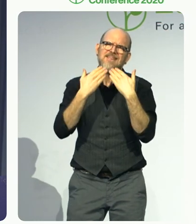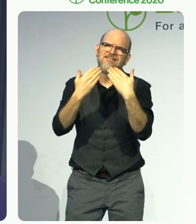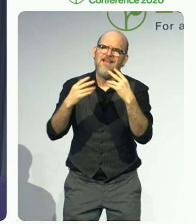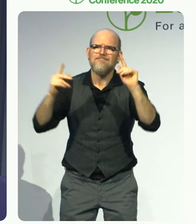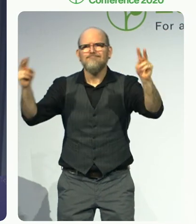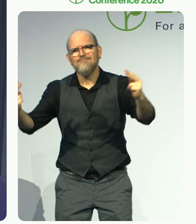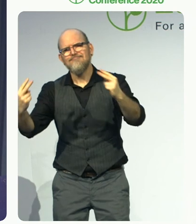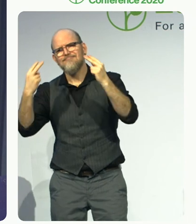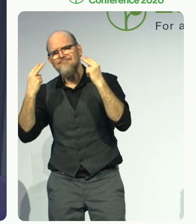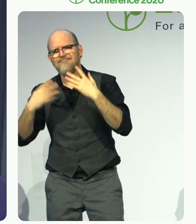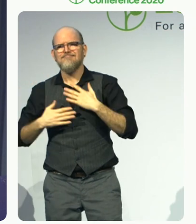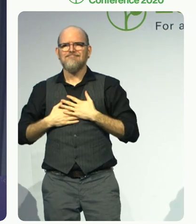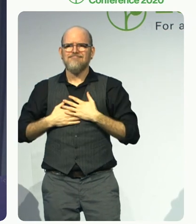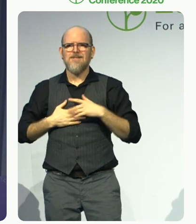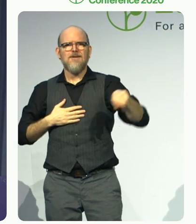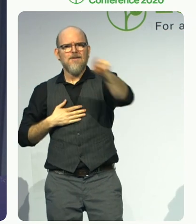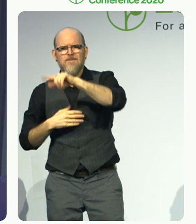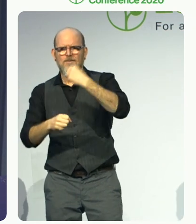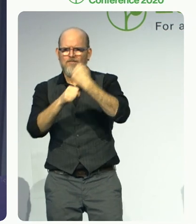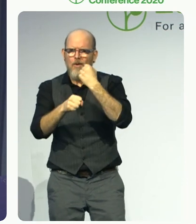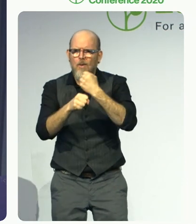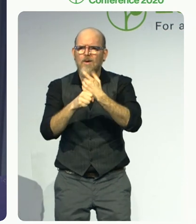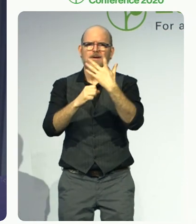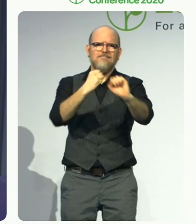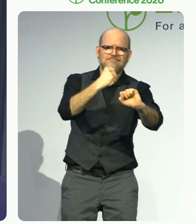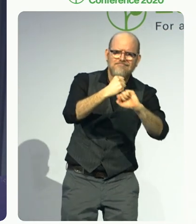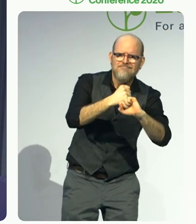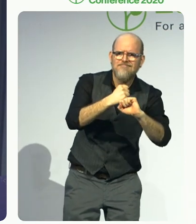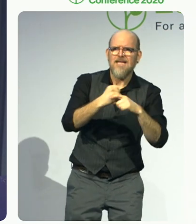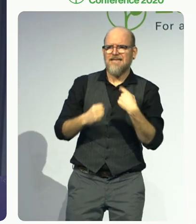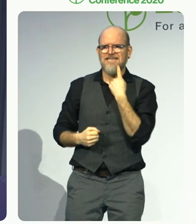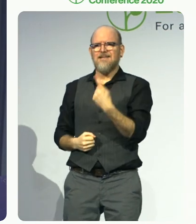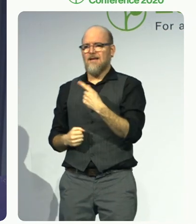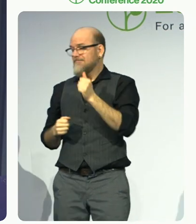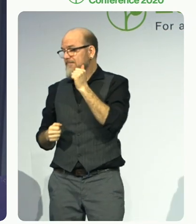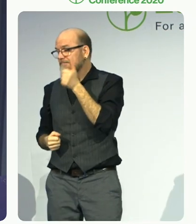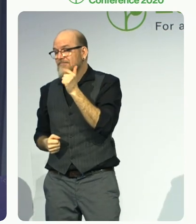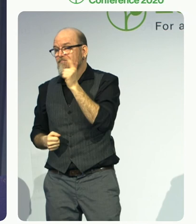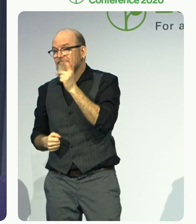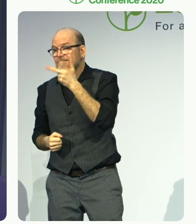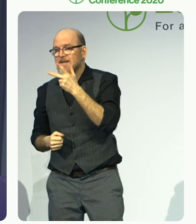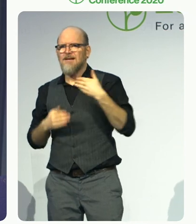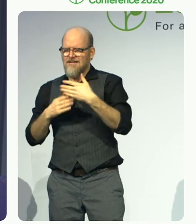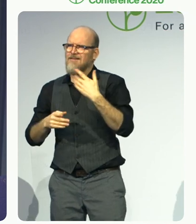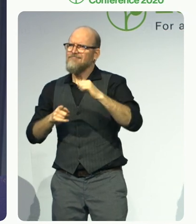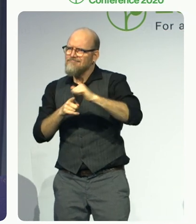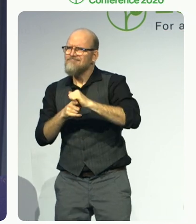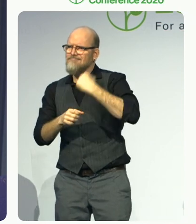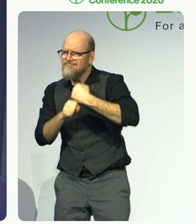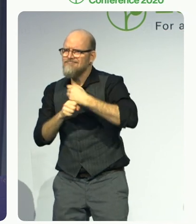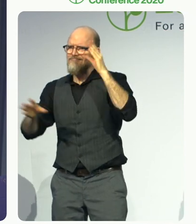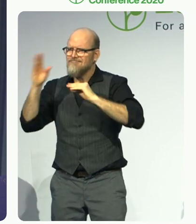year, especially in these three days. I wish you the best information and the best conference ever in